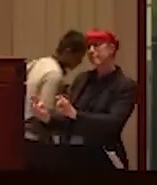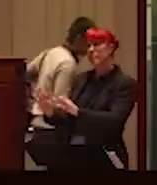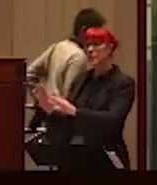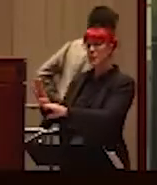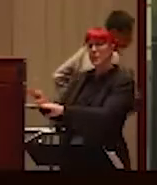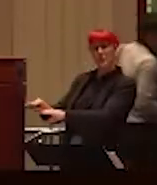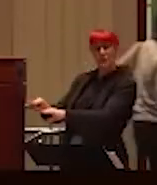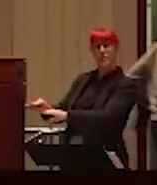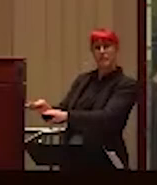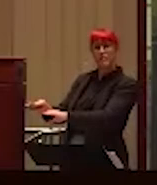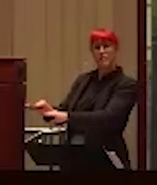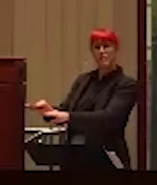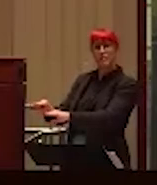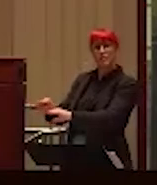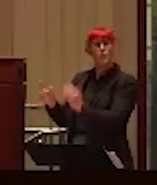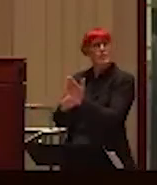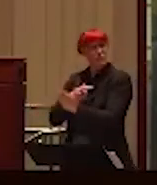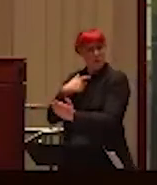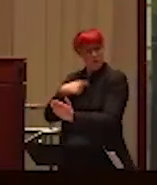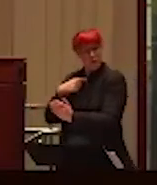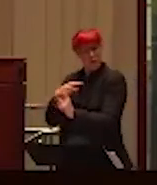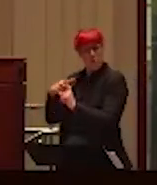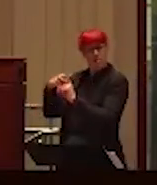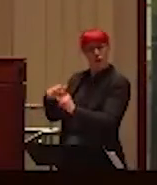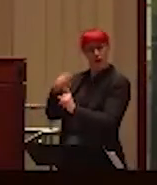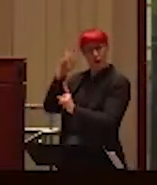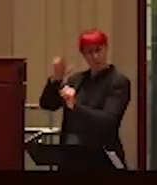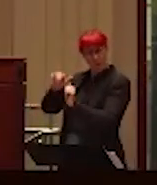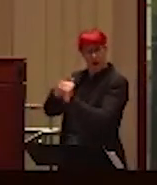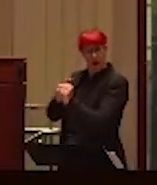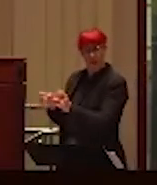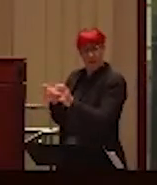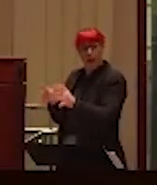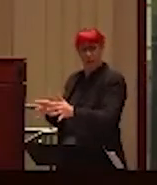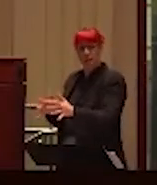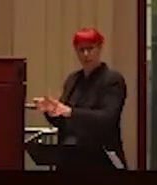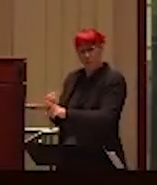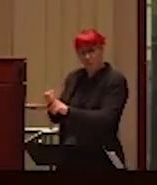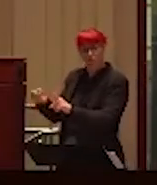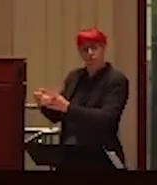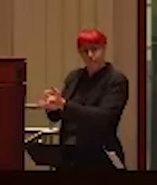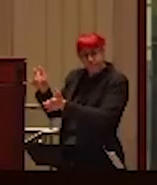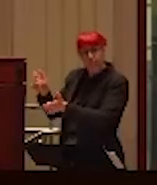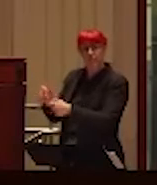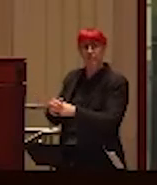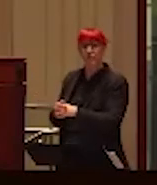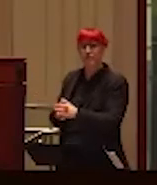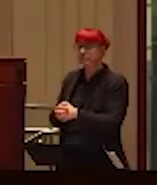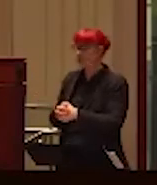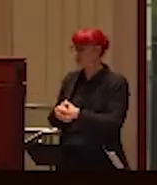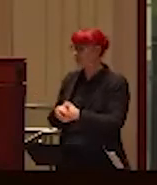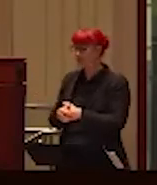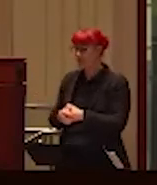where gender is the target of these types of controlling and abusive behaviors.